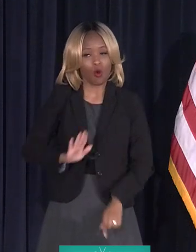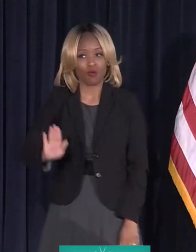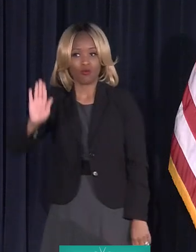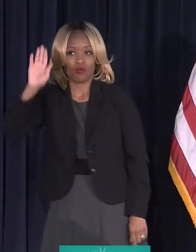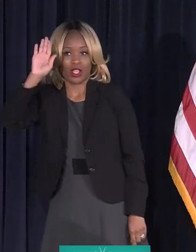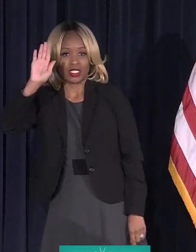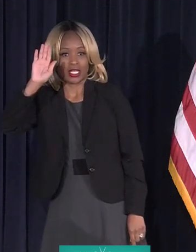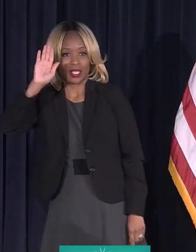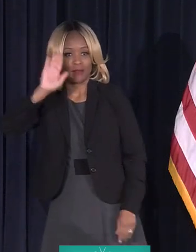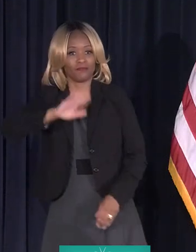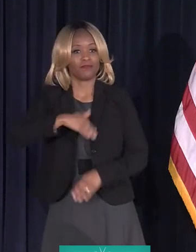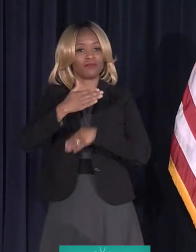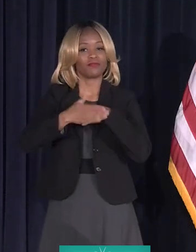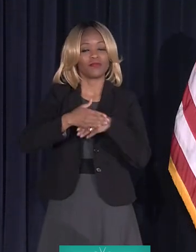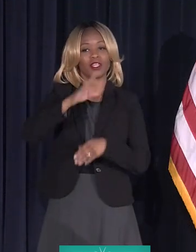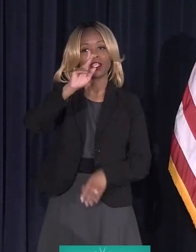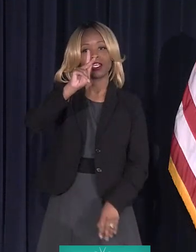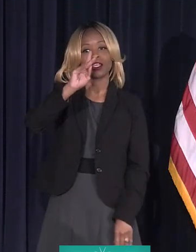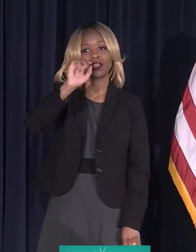is Kilbourn.